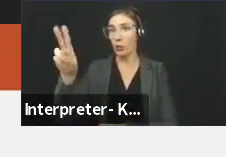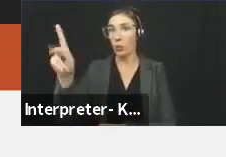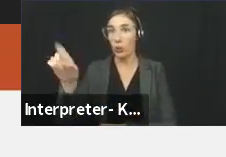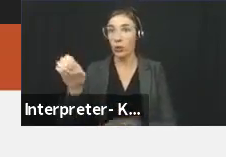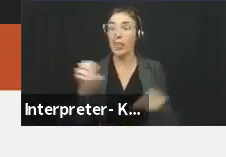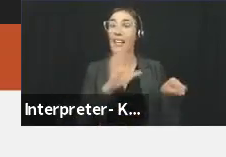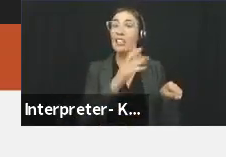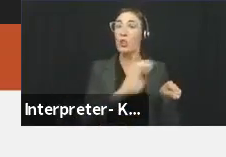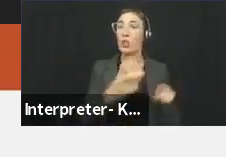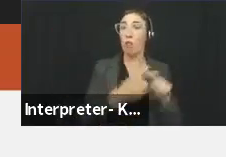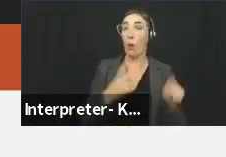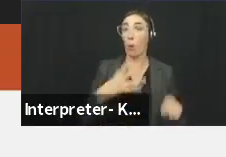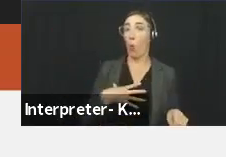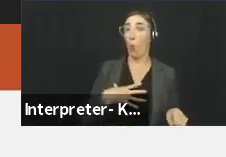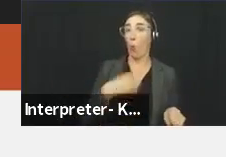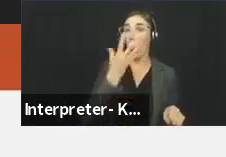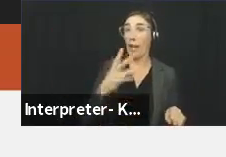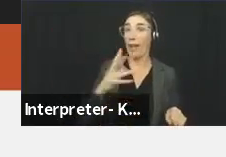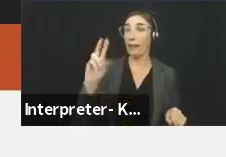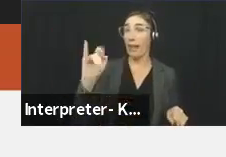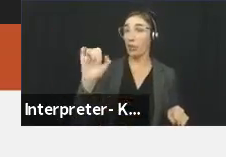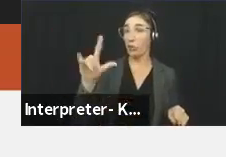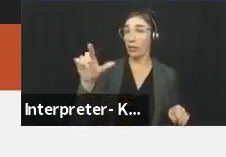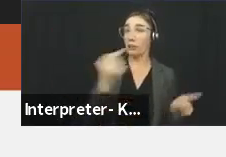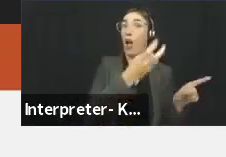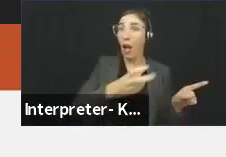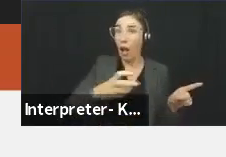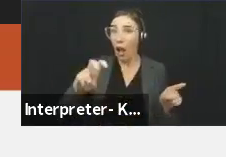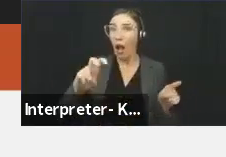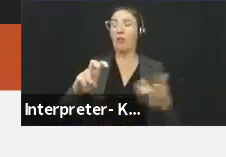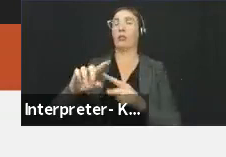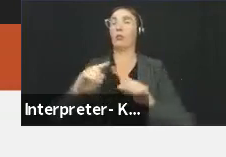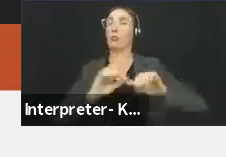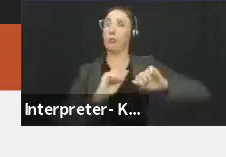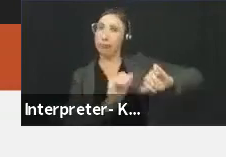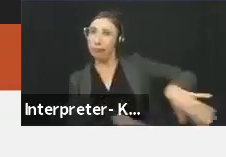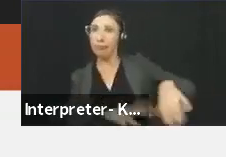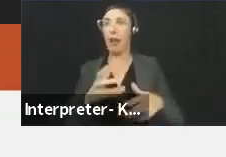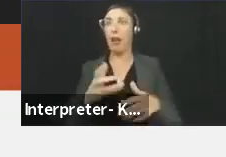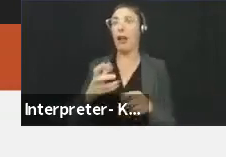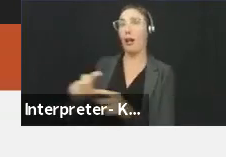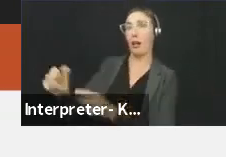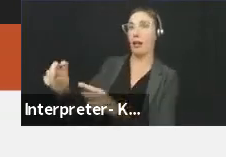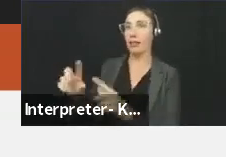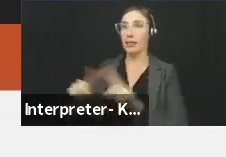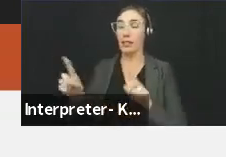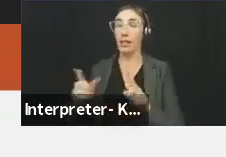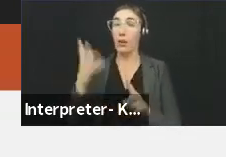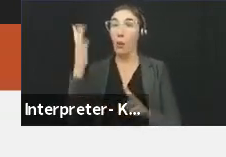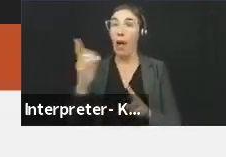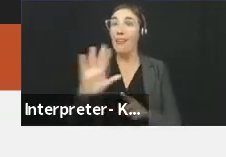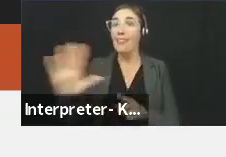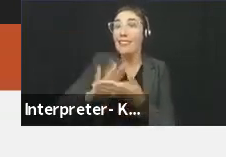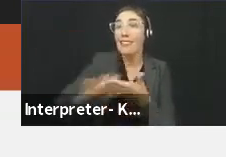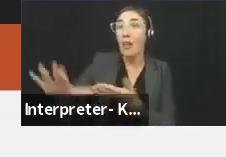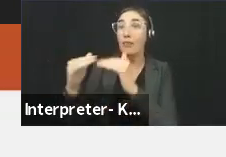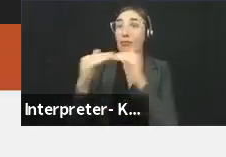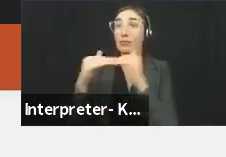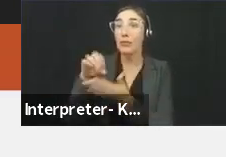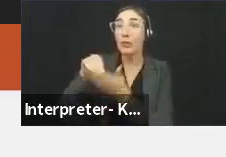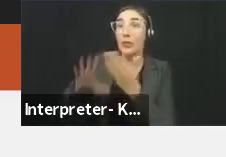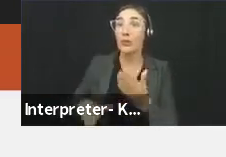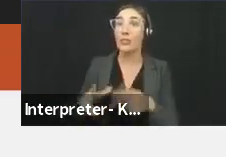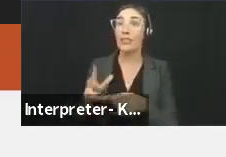to an anti-racist is revealing, but it's important to remember that he credits the college classmates that he had, who